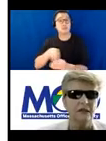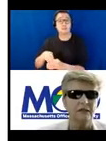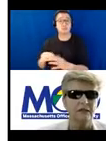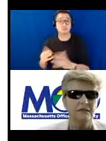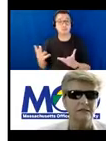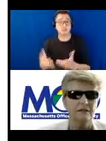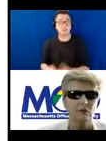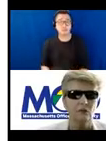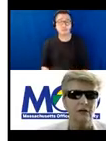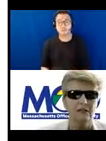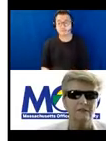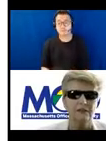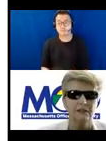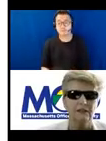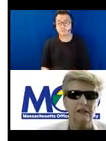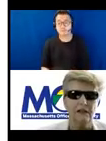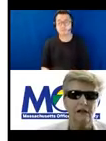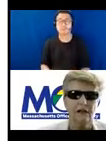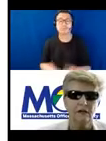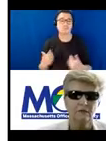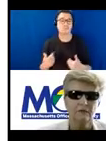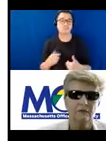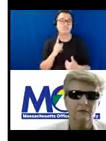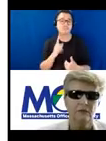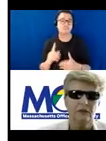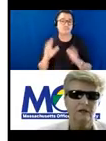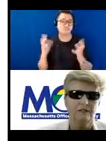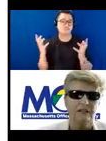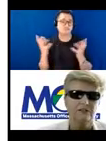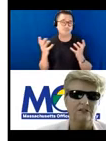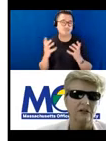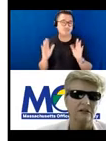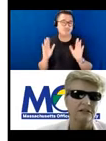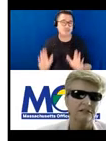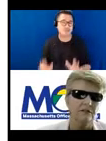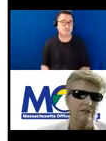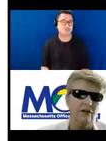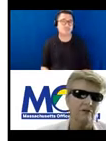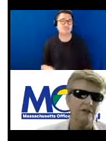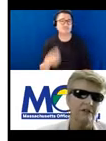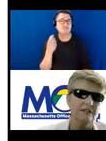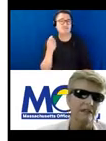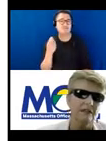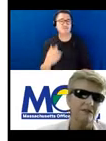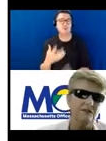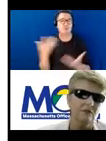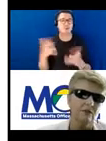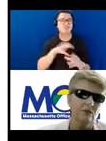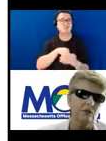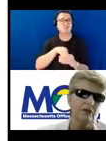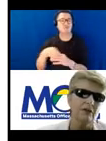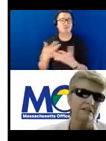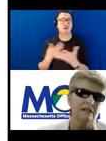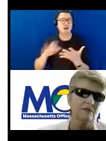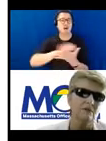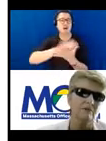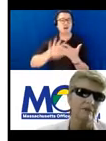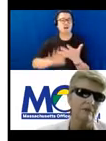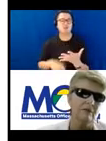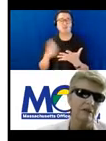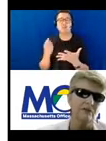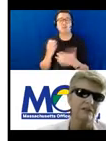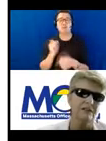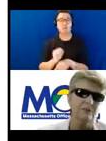and it is wonderful. We have such a long list of involvements and it's the work is done